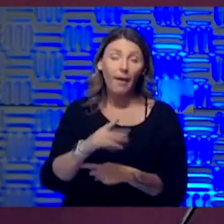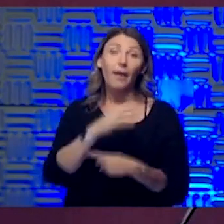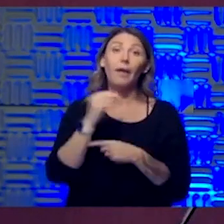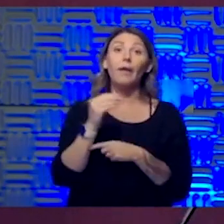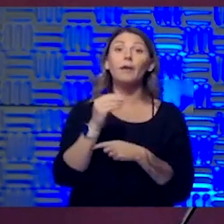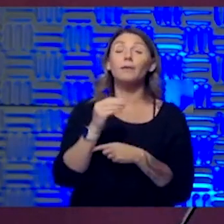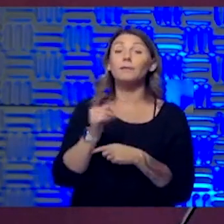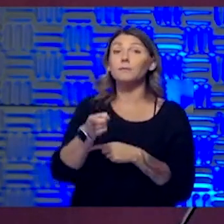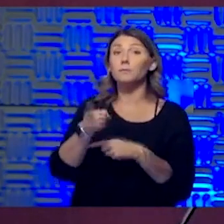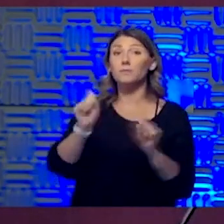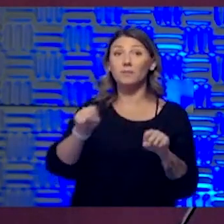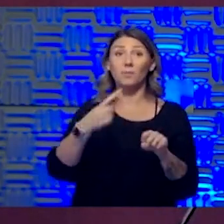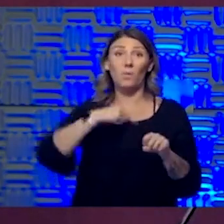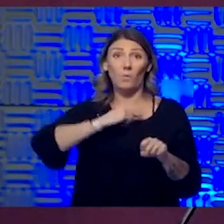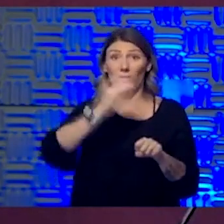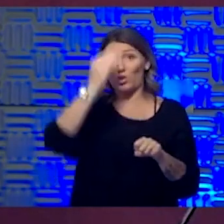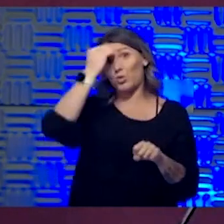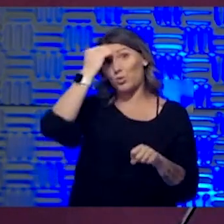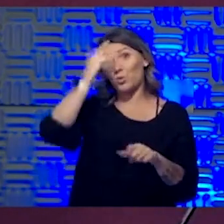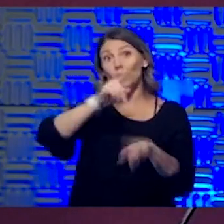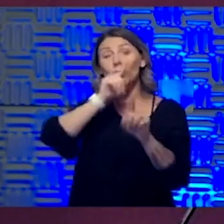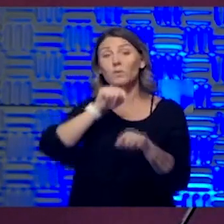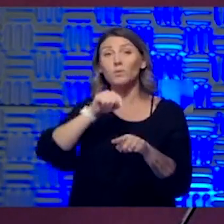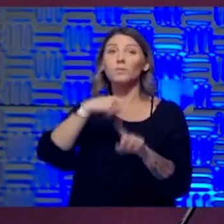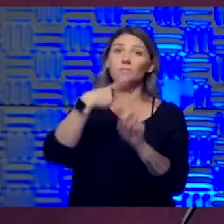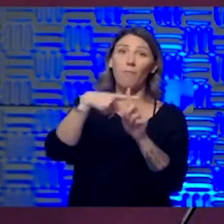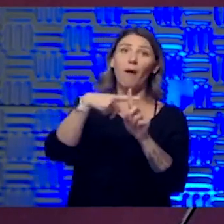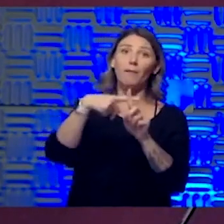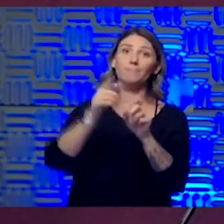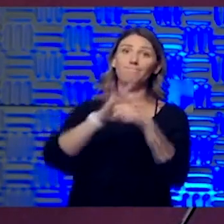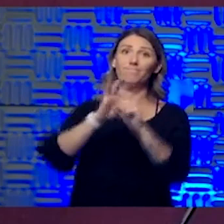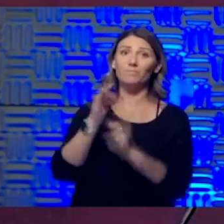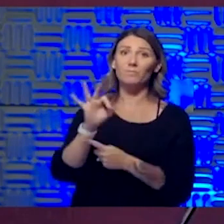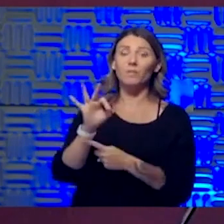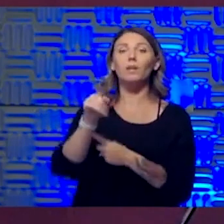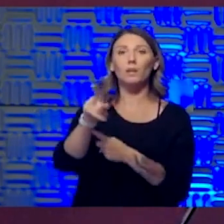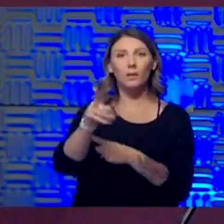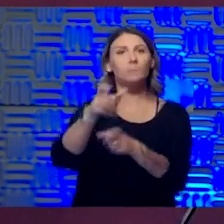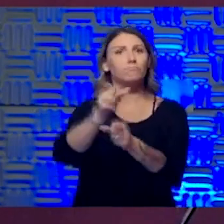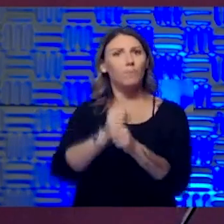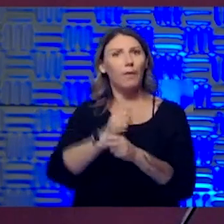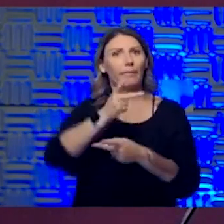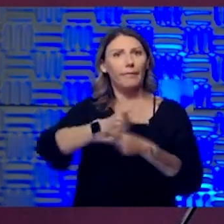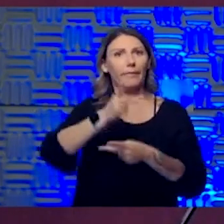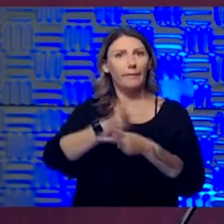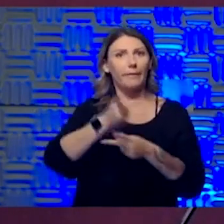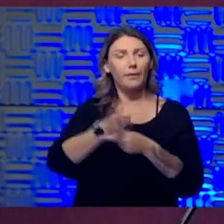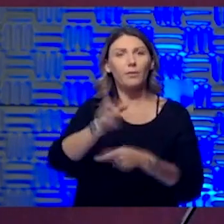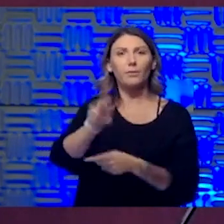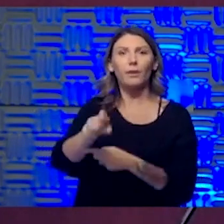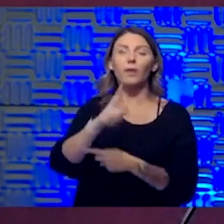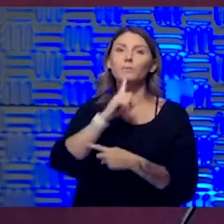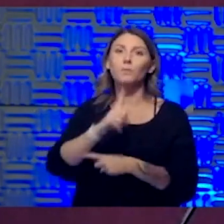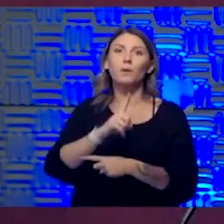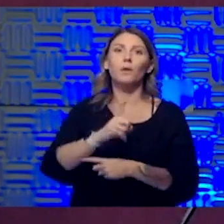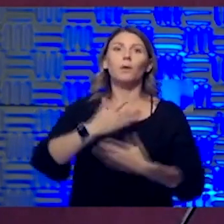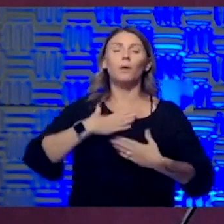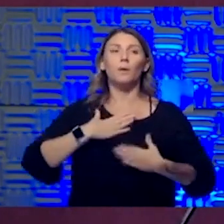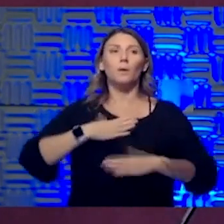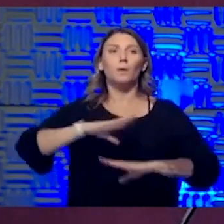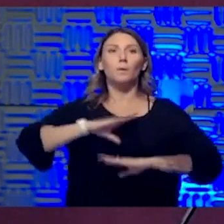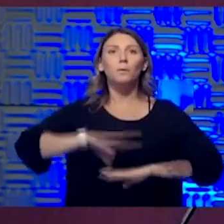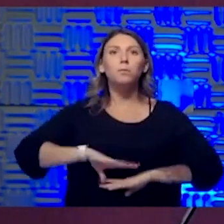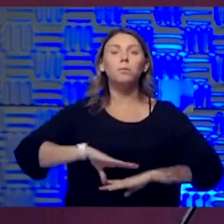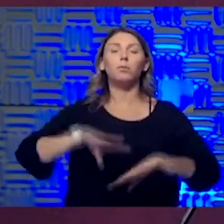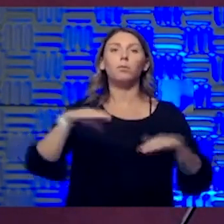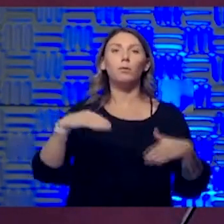he was able, we knew the result and it was positive. And so he got the care he needed. And I was very gratified to know that, you know, spending the time